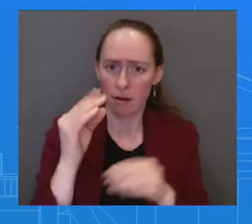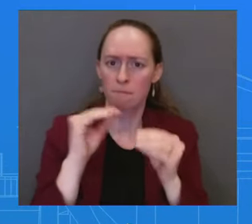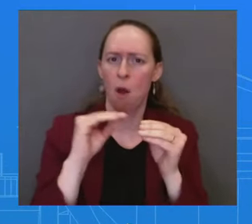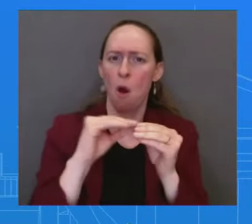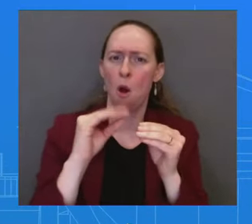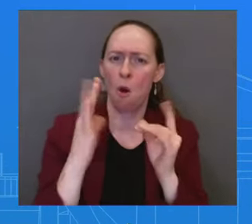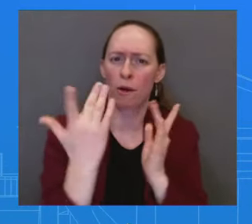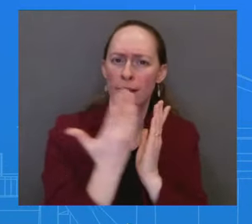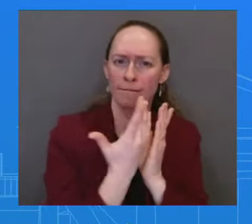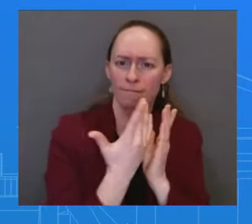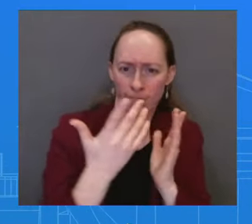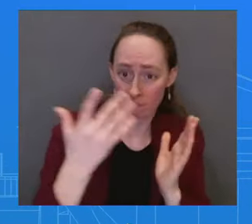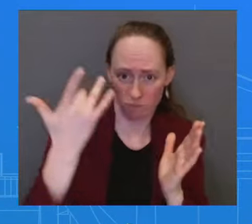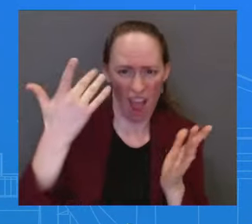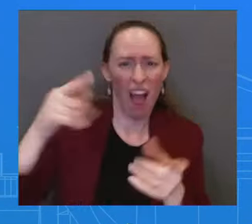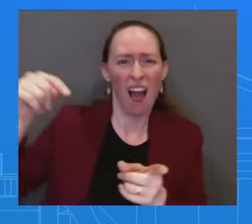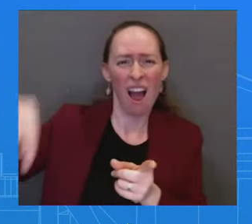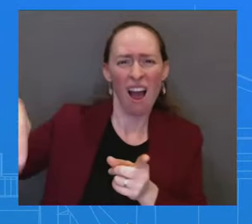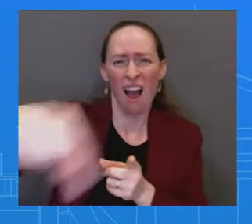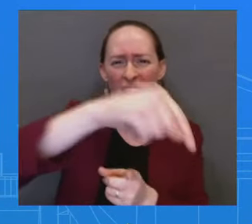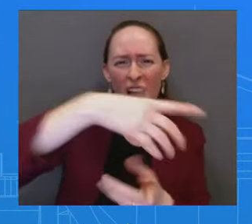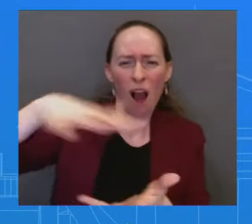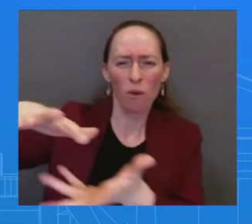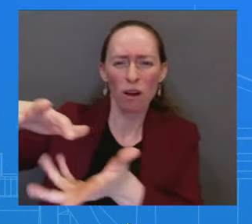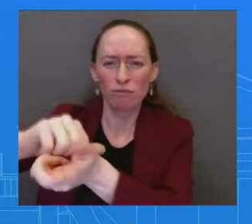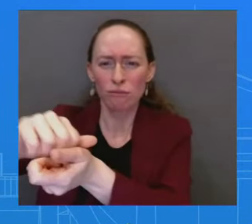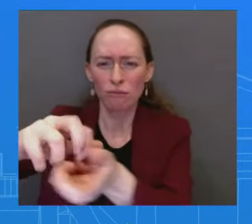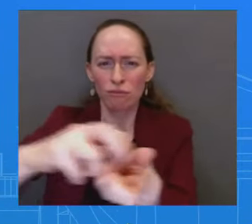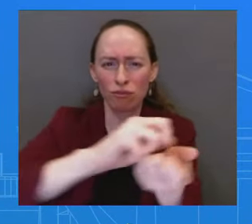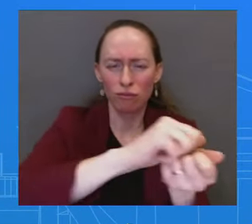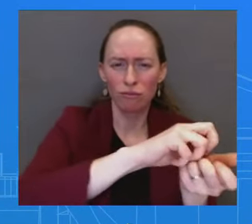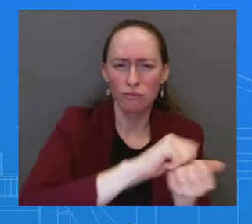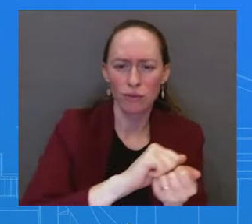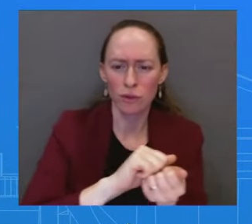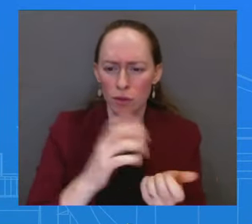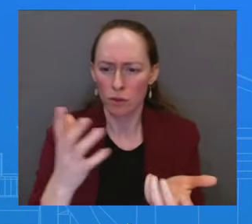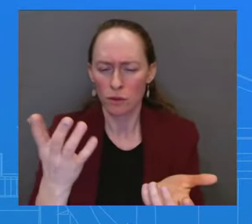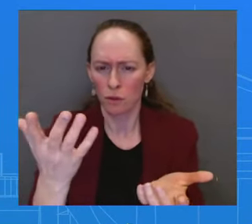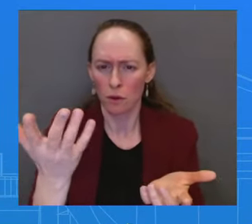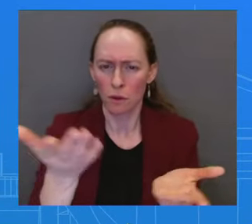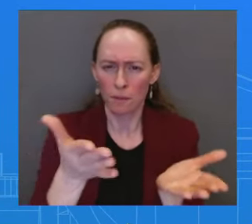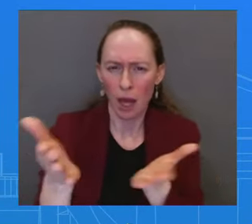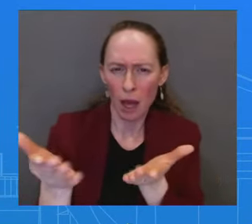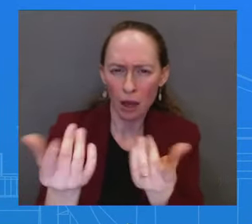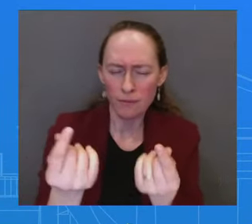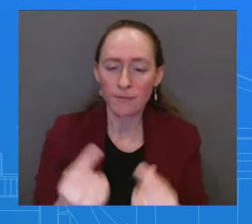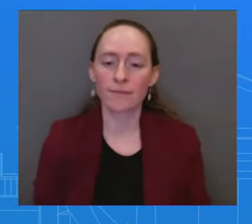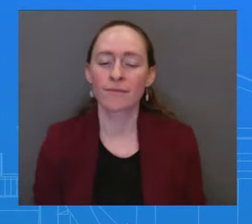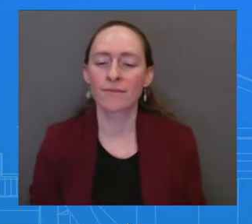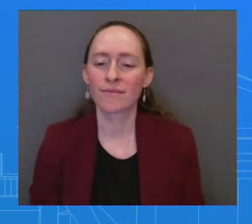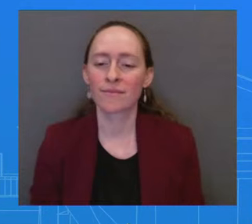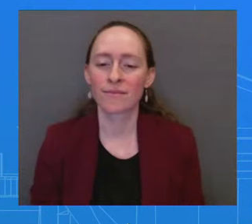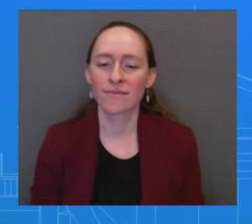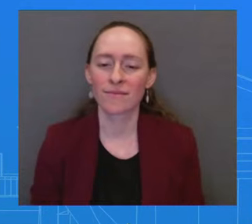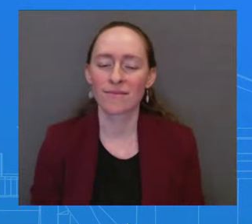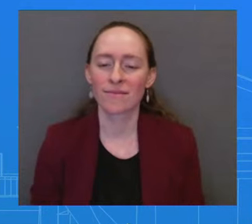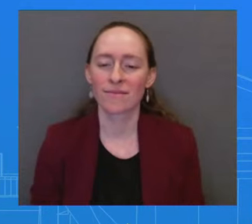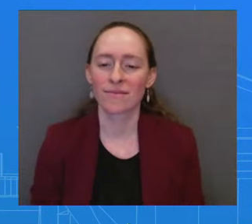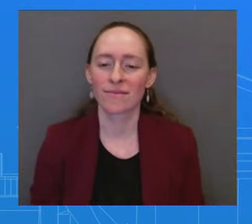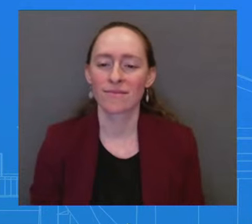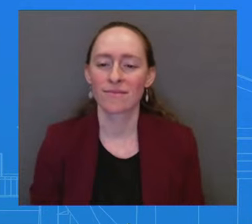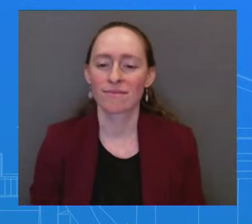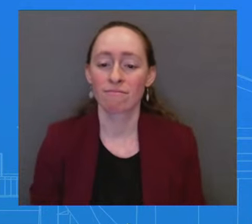administration doing about it? I'll let the Israelis speak to this idea. Nothing's changed about our view, Sabrina. We do not want to see